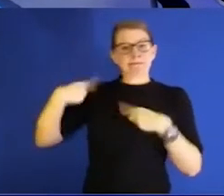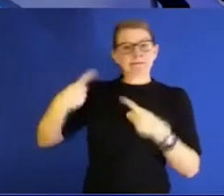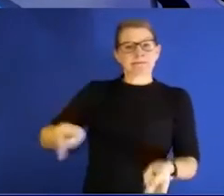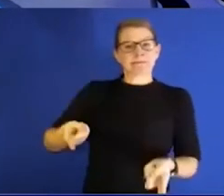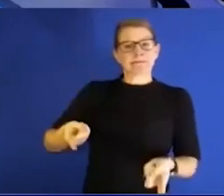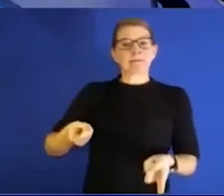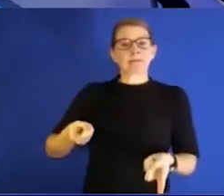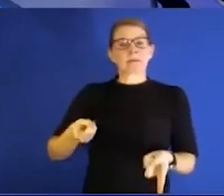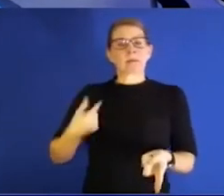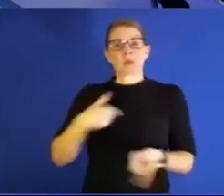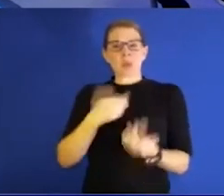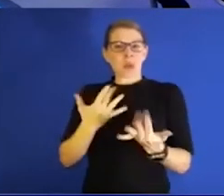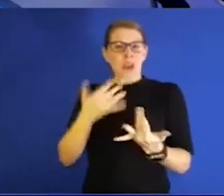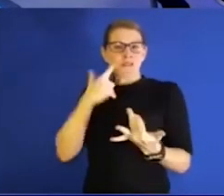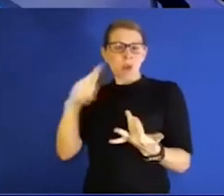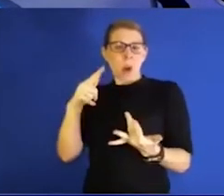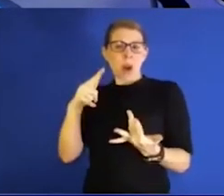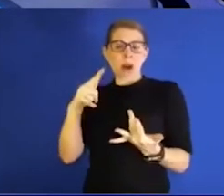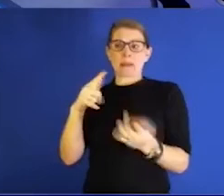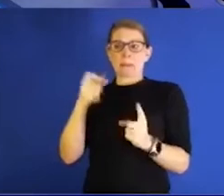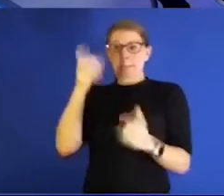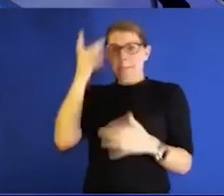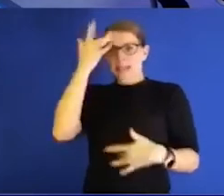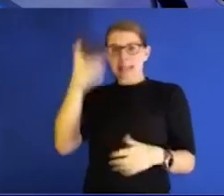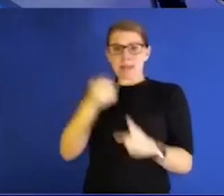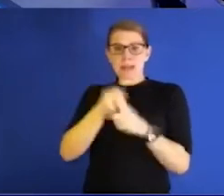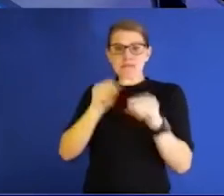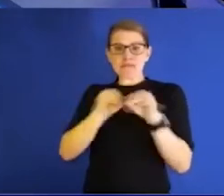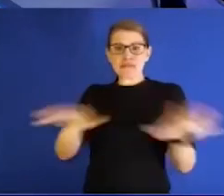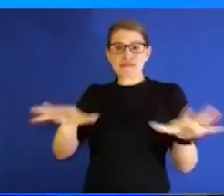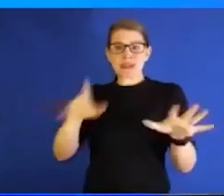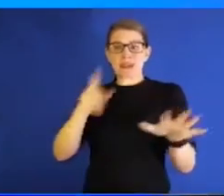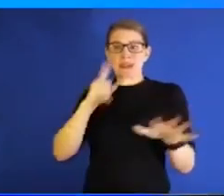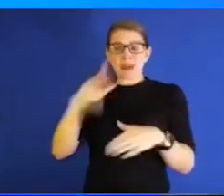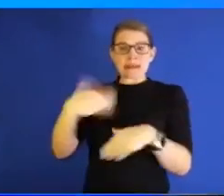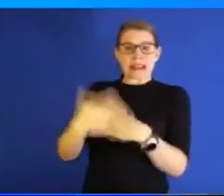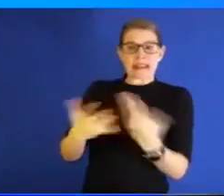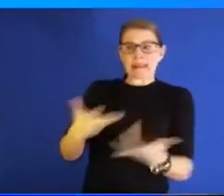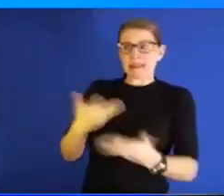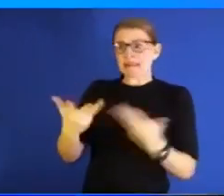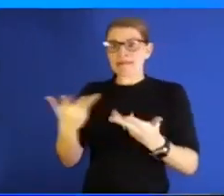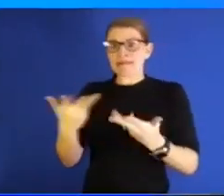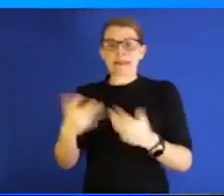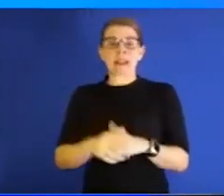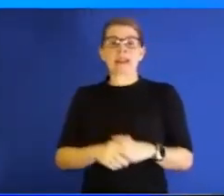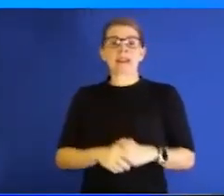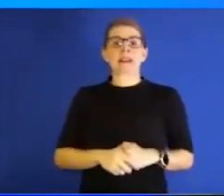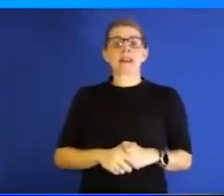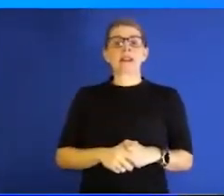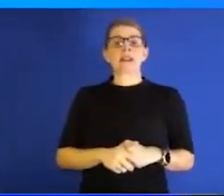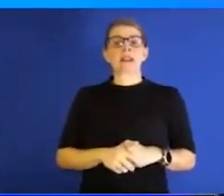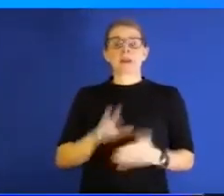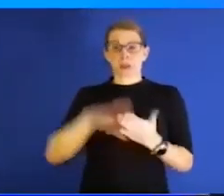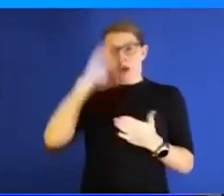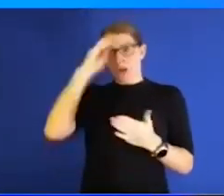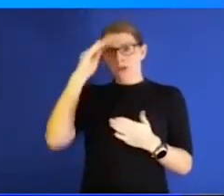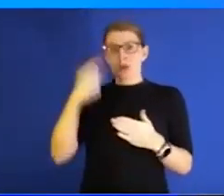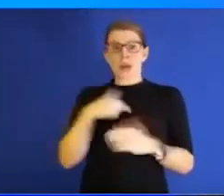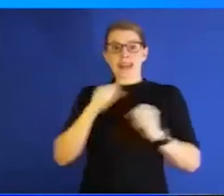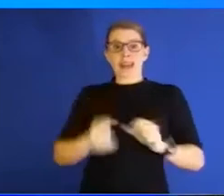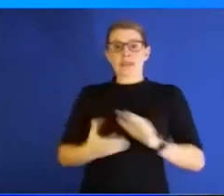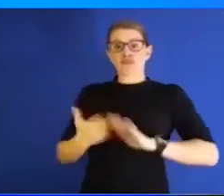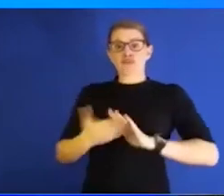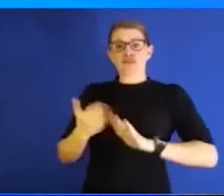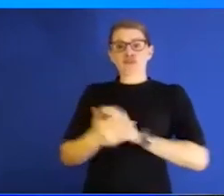for what the pandemic has in store for us next? Well, it's certainly we've learned that we can operate safely. You know, I think if